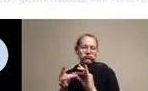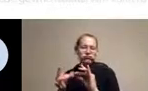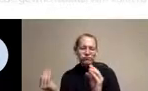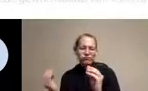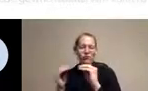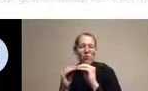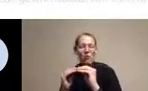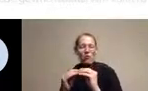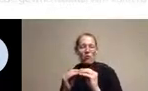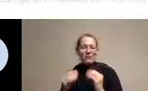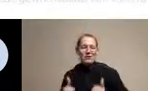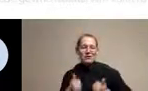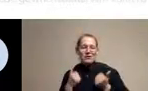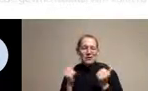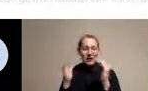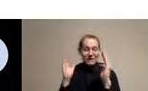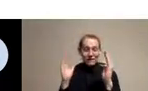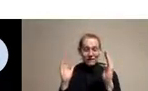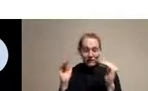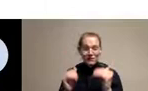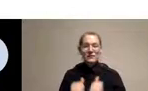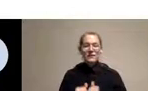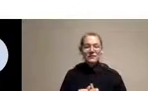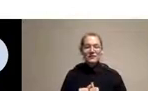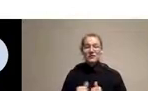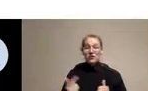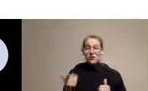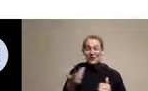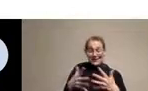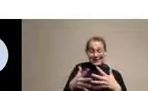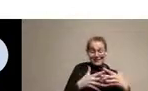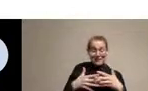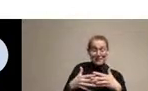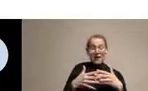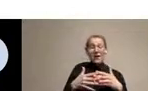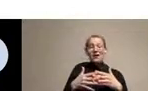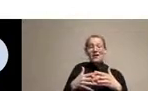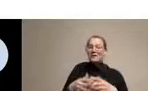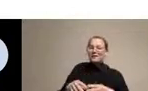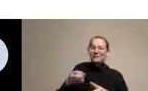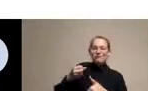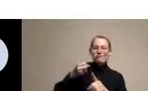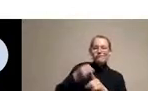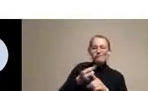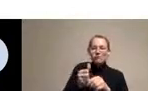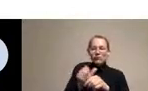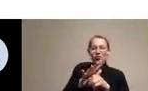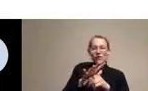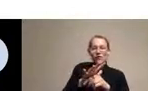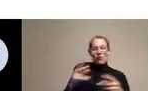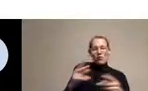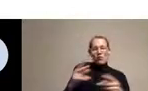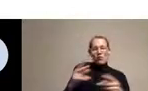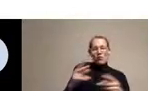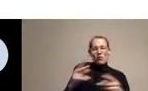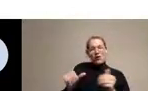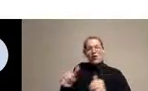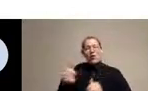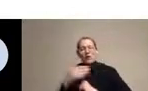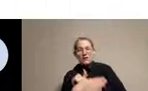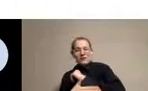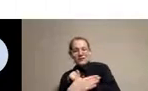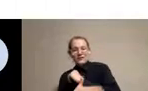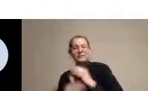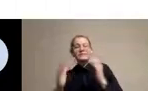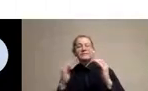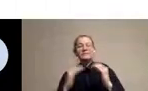COVID that has been worse in this country than in other comparable countries. Perhaps just as badly or perhaps worse has been the inequities in